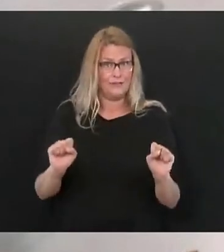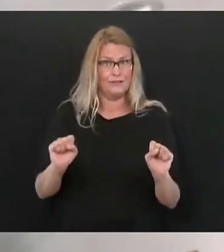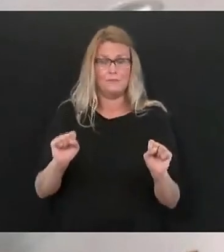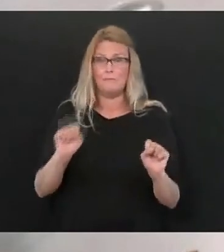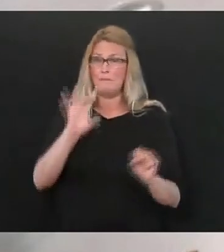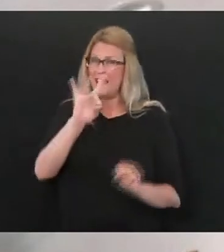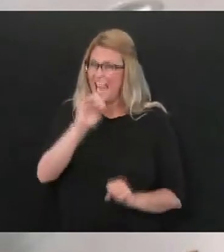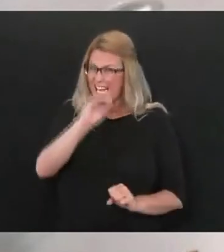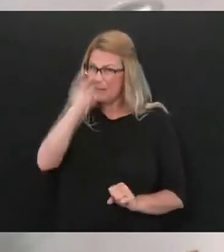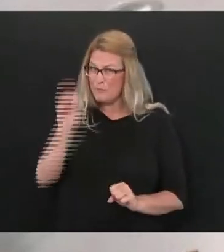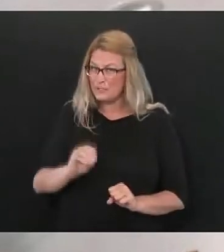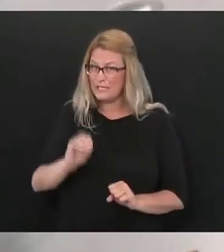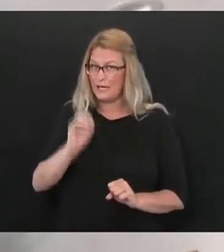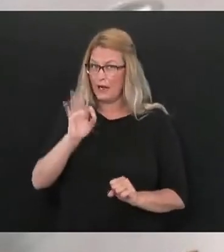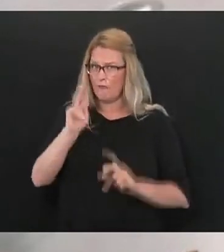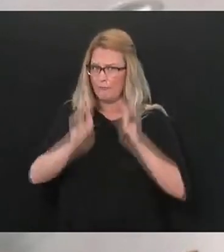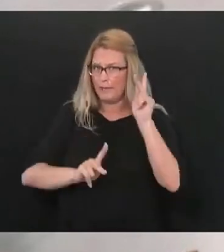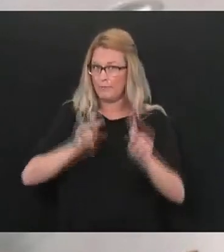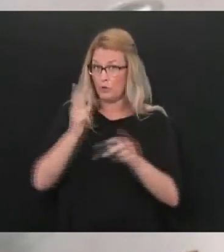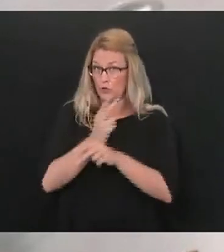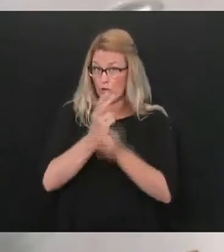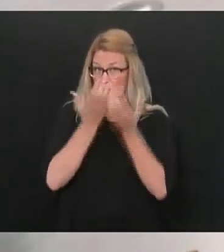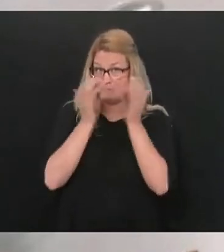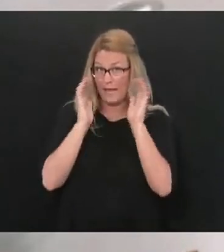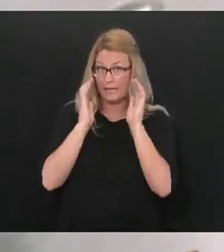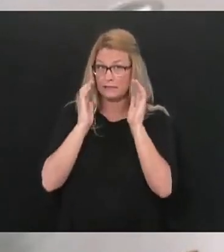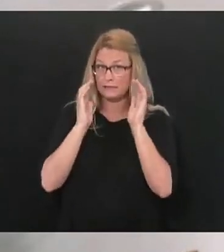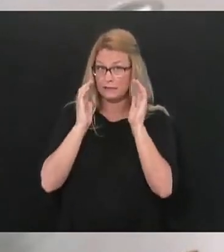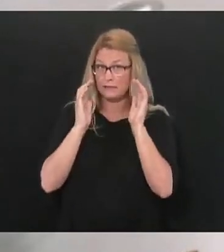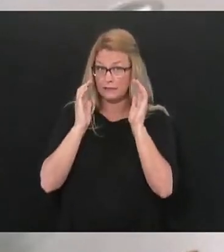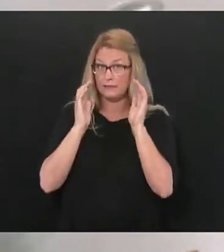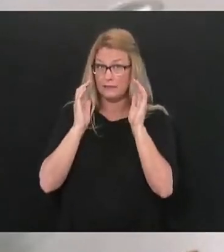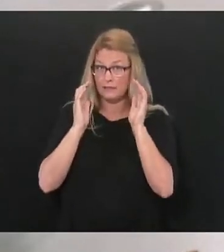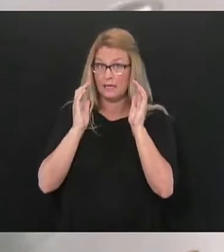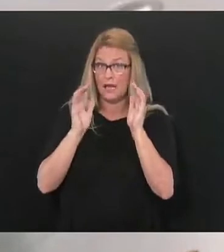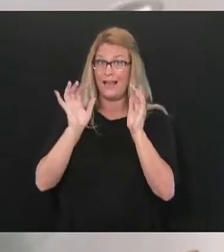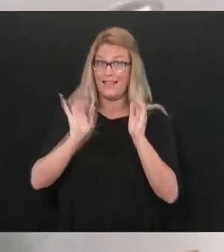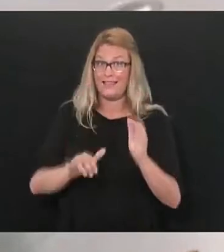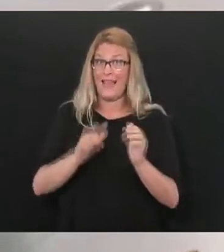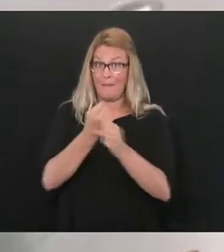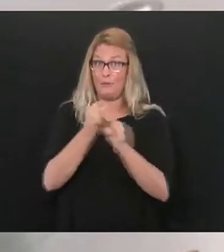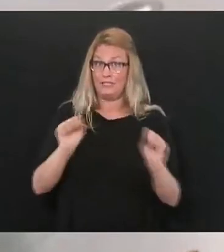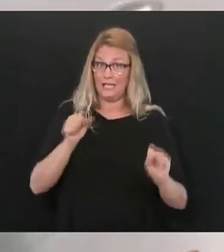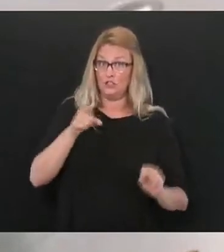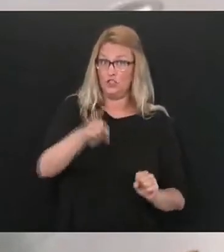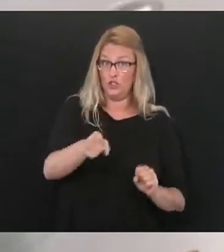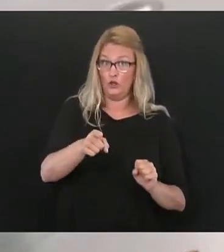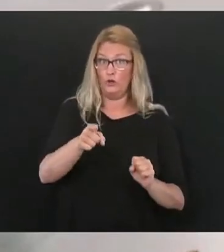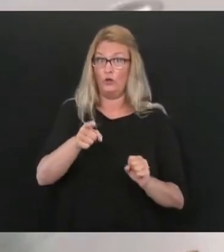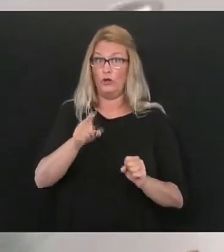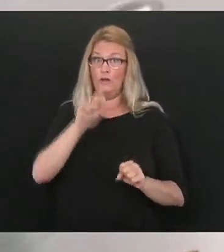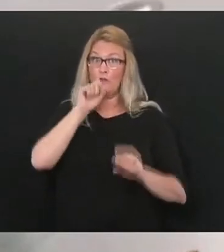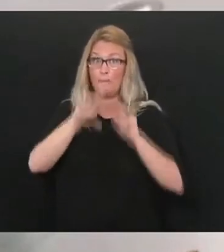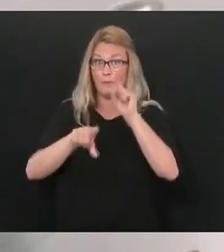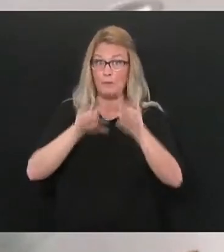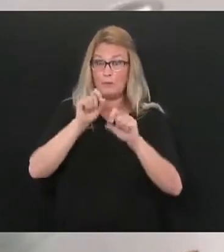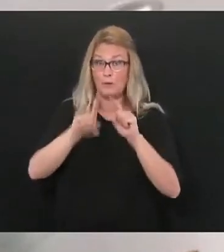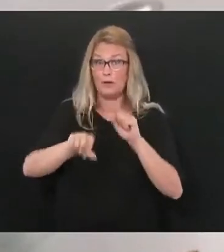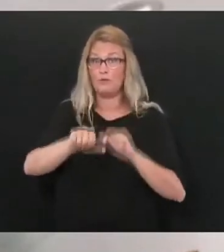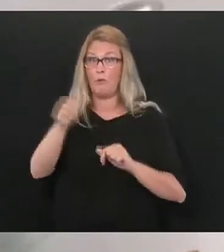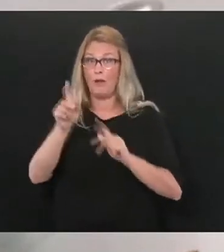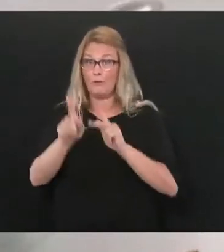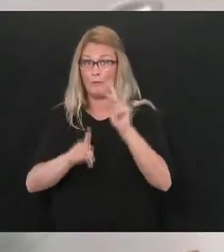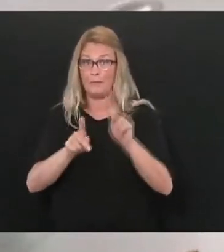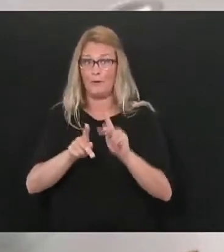of our population wear masks and masks as we said protect you from spreading to others but it also has